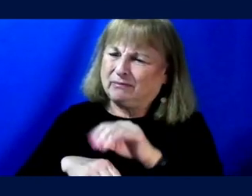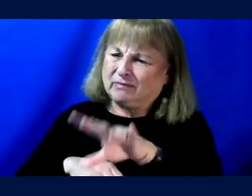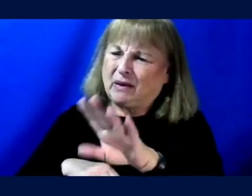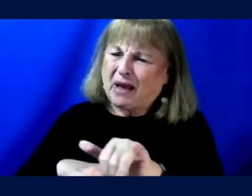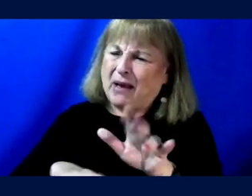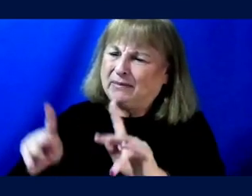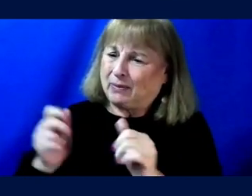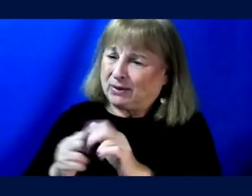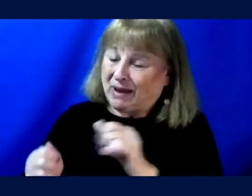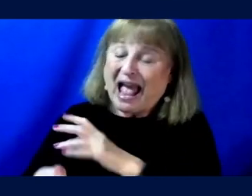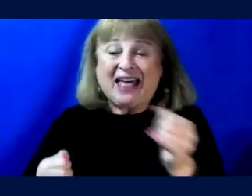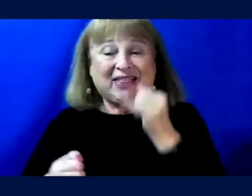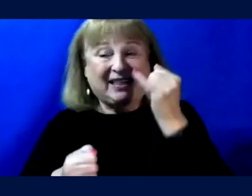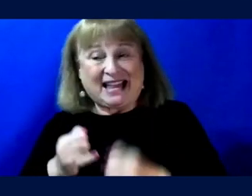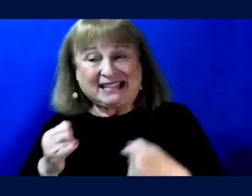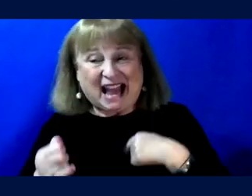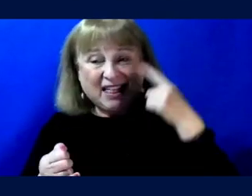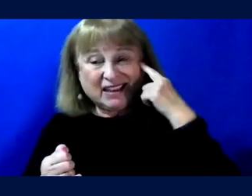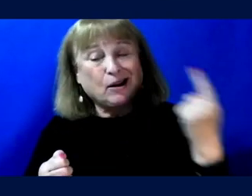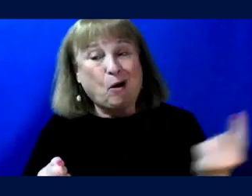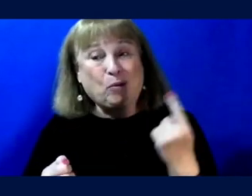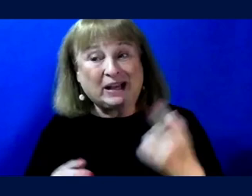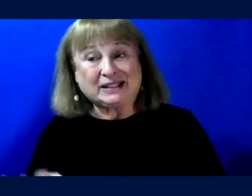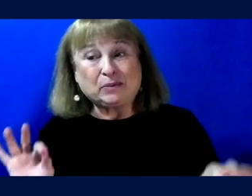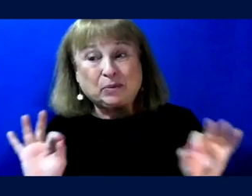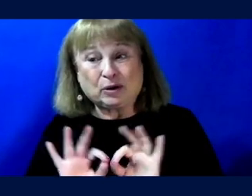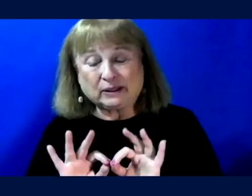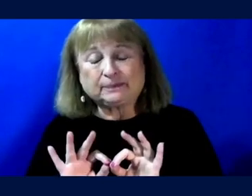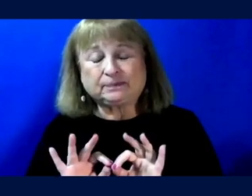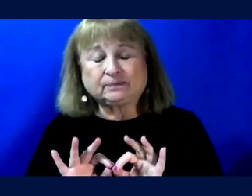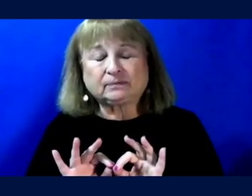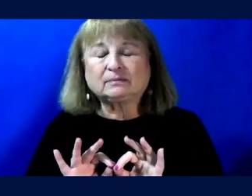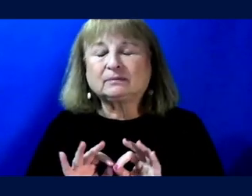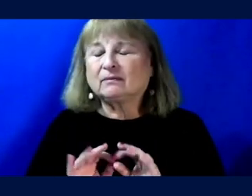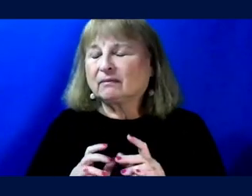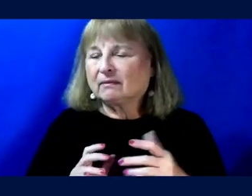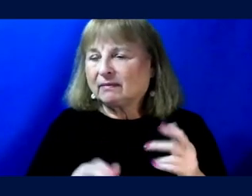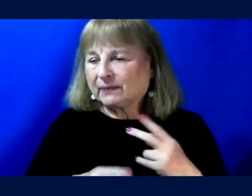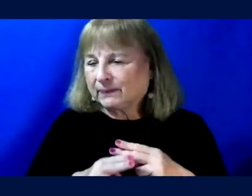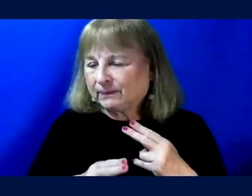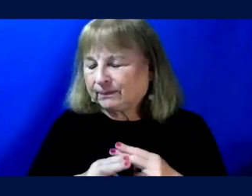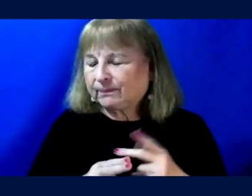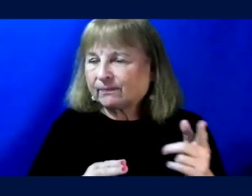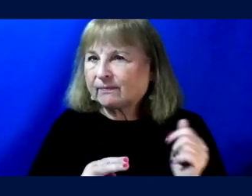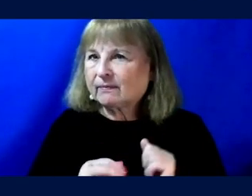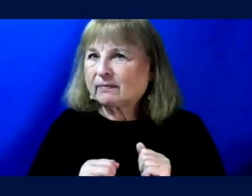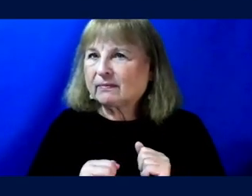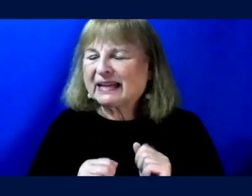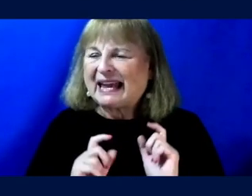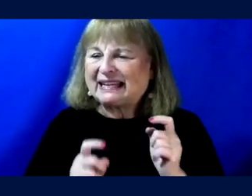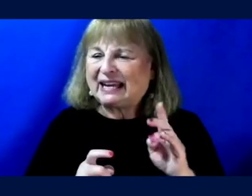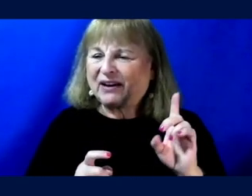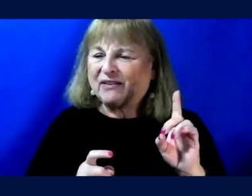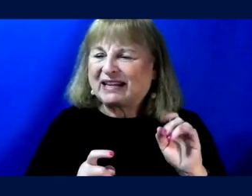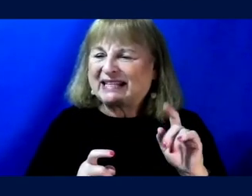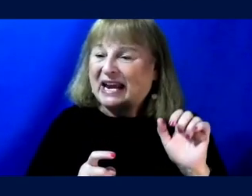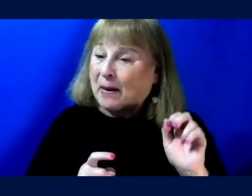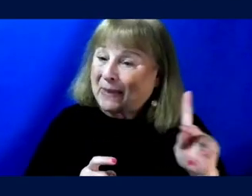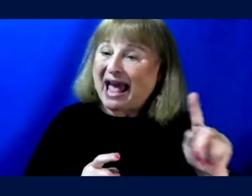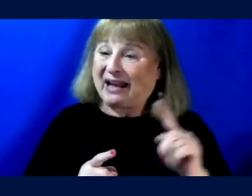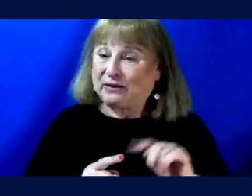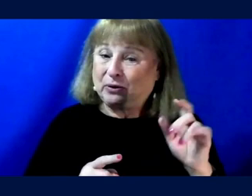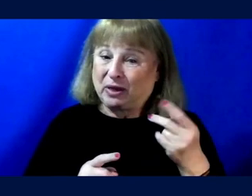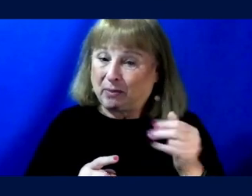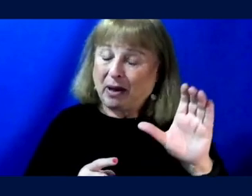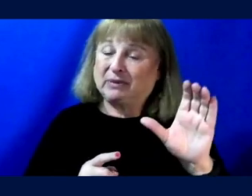And then the last thing that I think is always important, and this also was alluded to, is, is, giving the data back to the